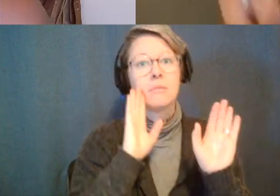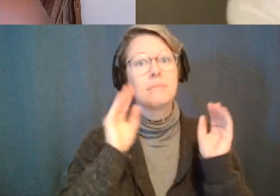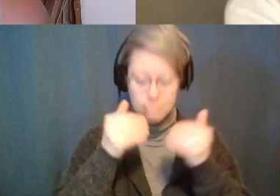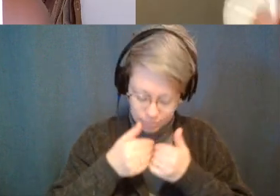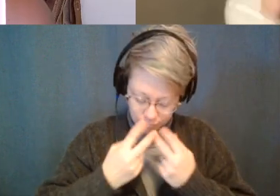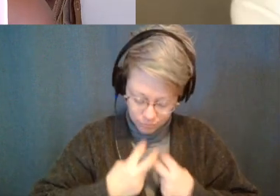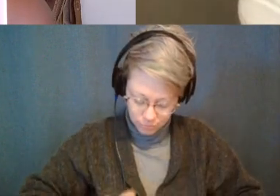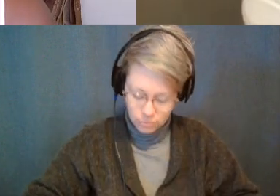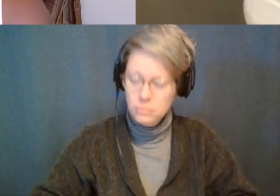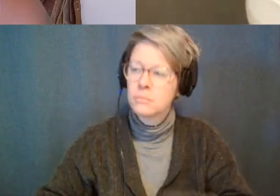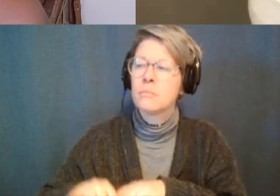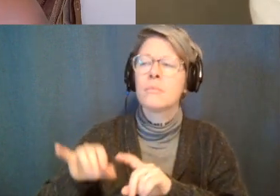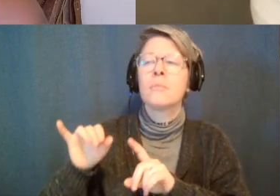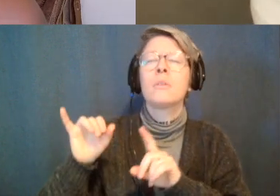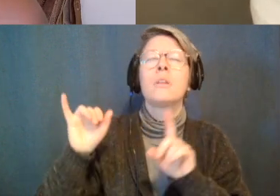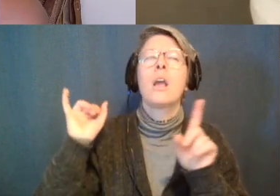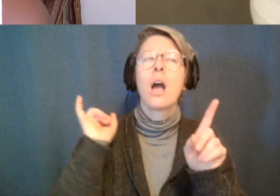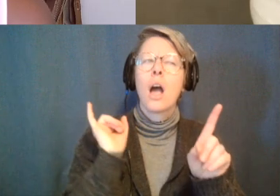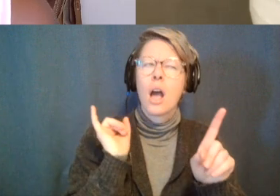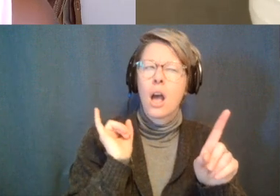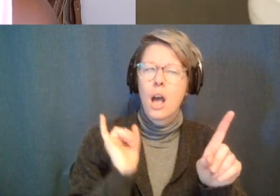own i'm sure other people are thinking of this too like